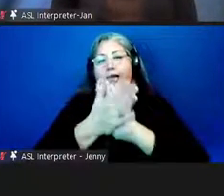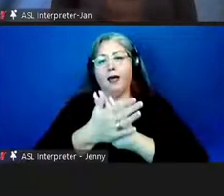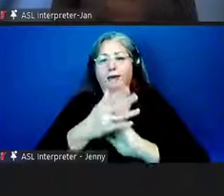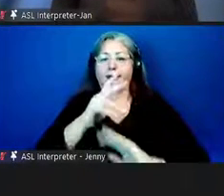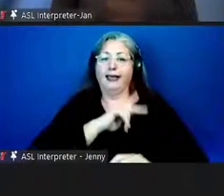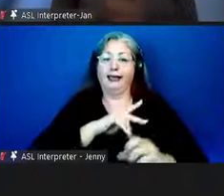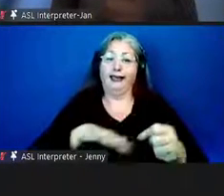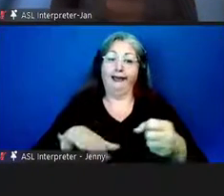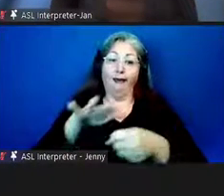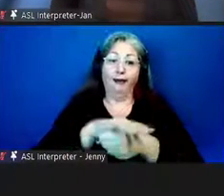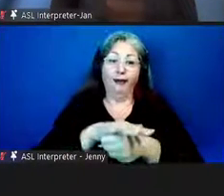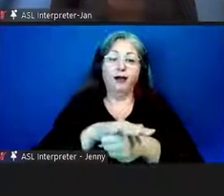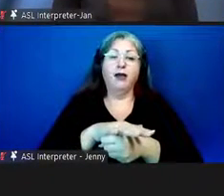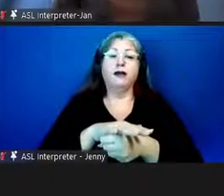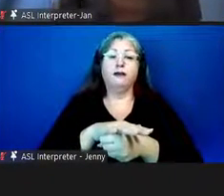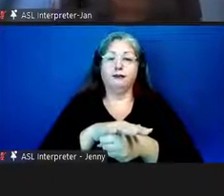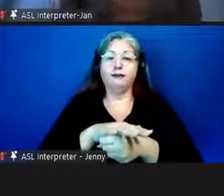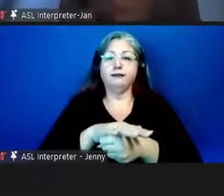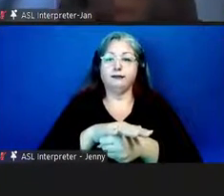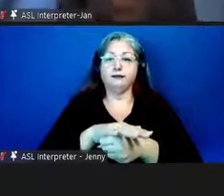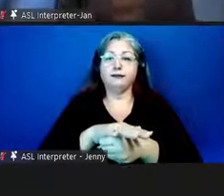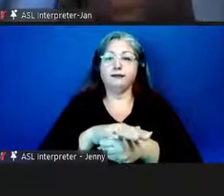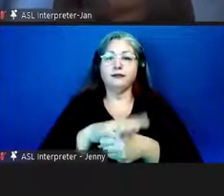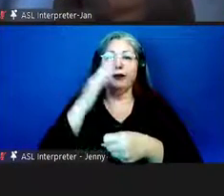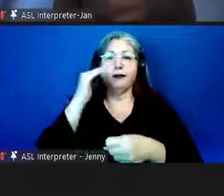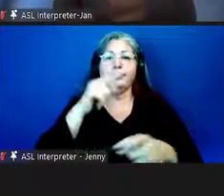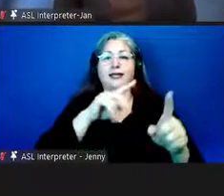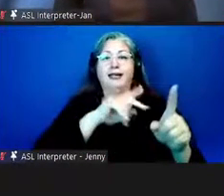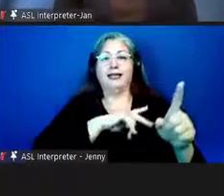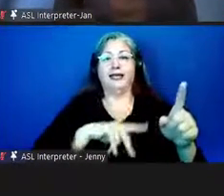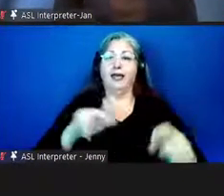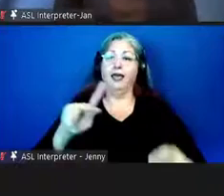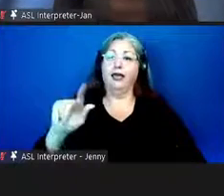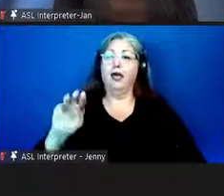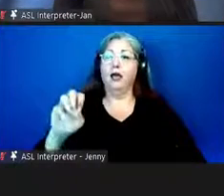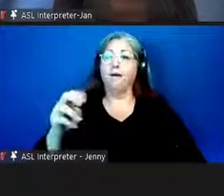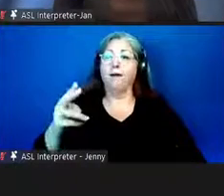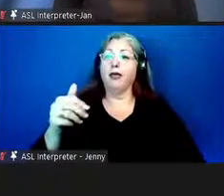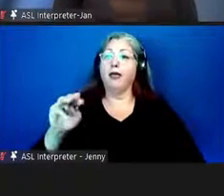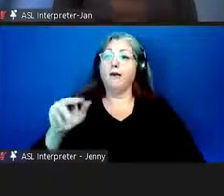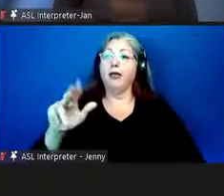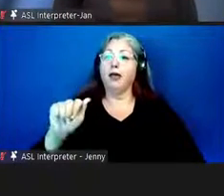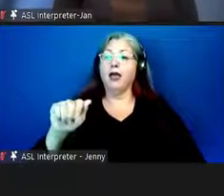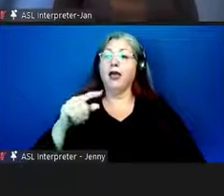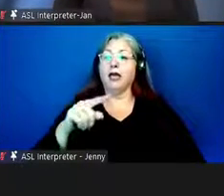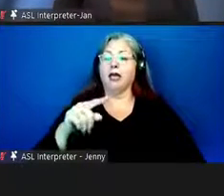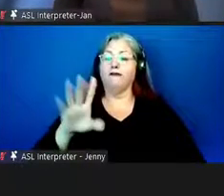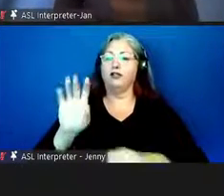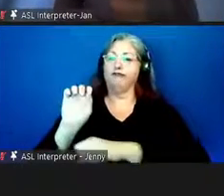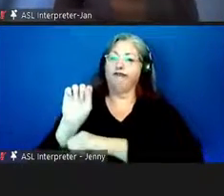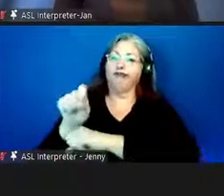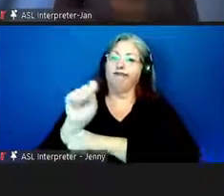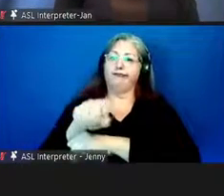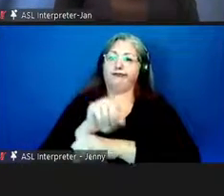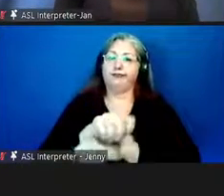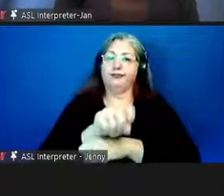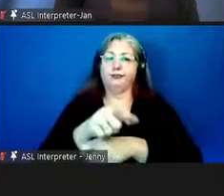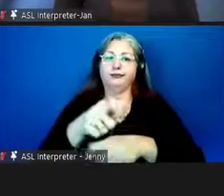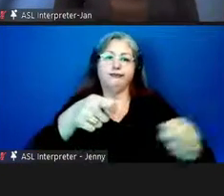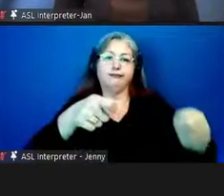kingdom because our king kamehameha had conquered all the other